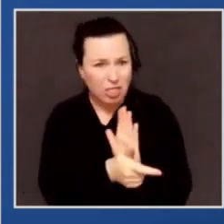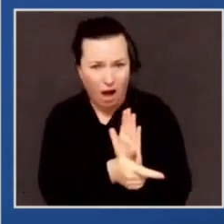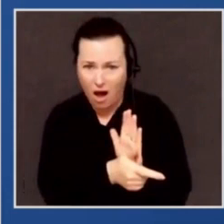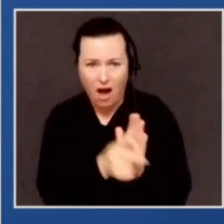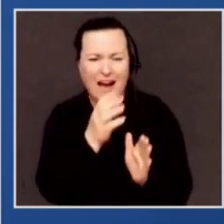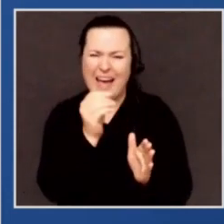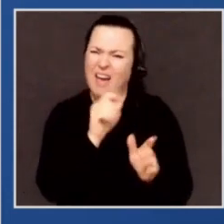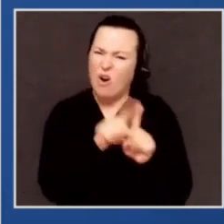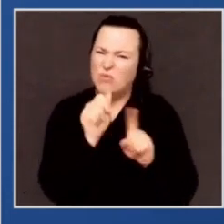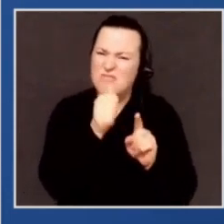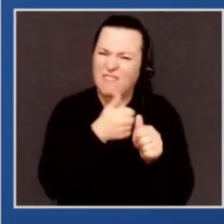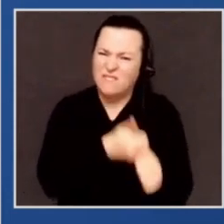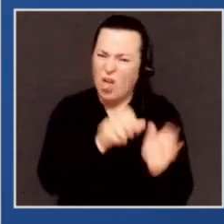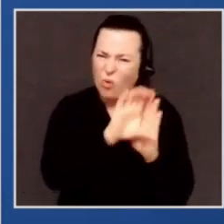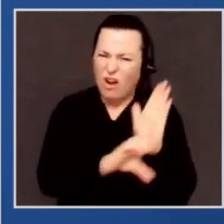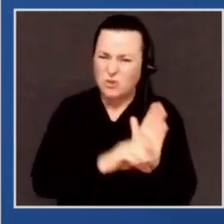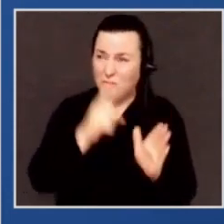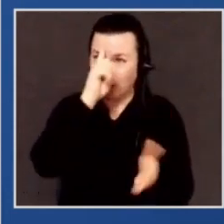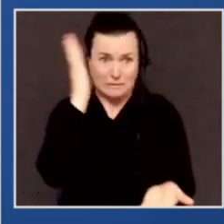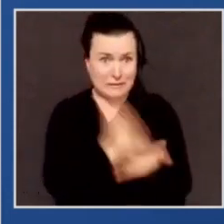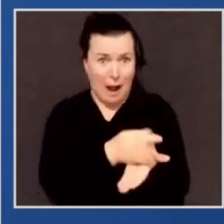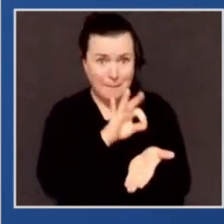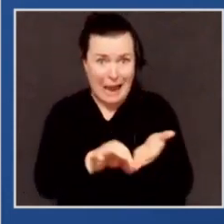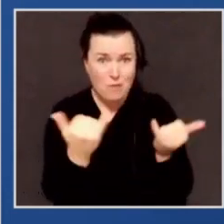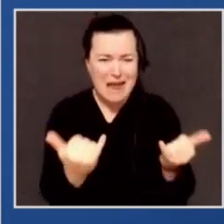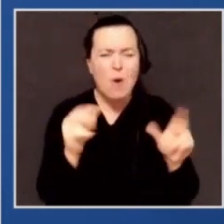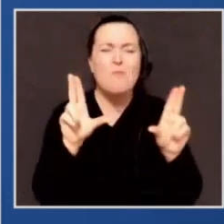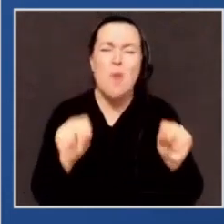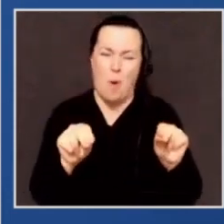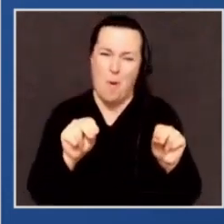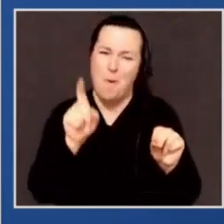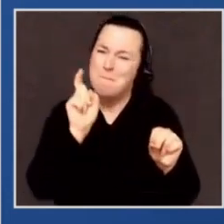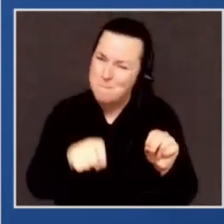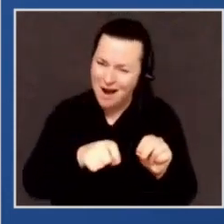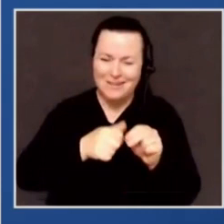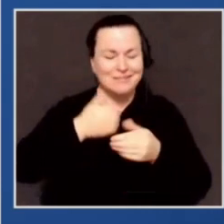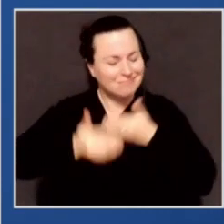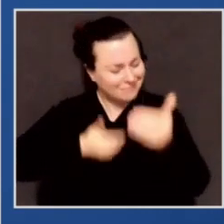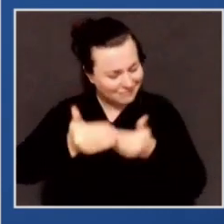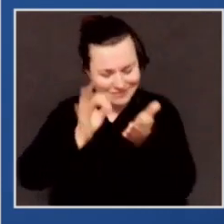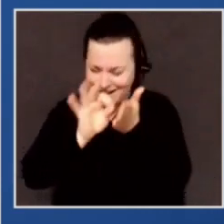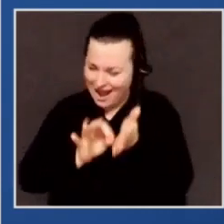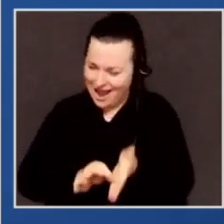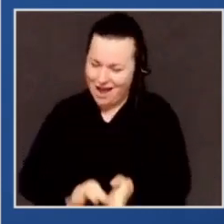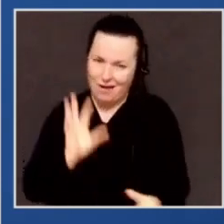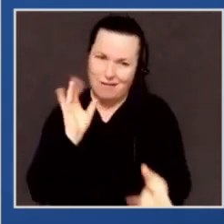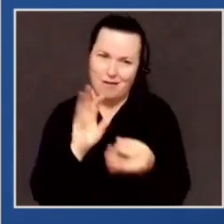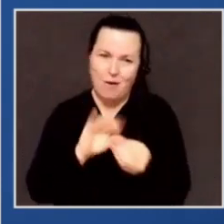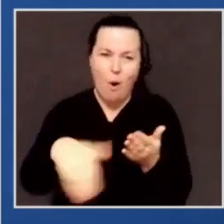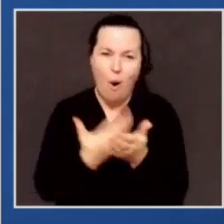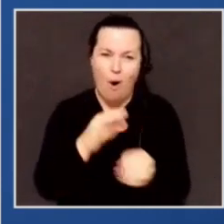until all the votes are counted. Nothing could be more fundamental than this basic proposition that President Trump attacked last night.